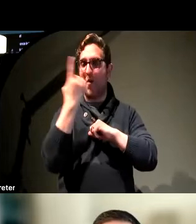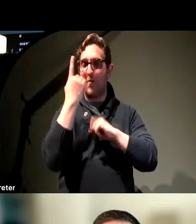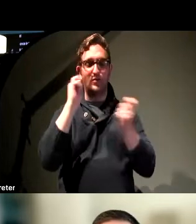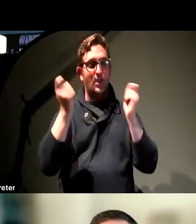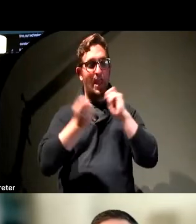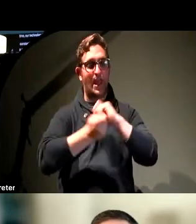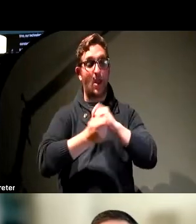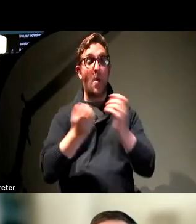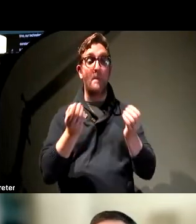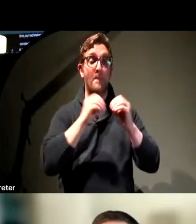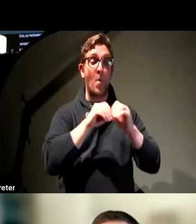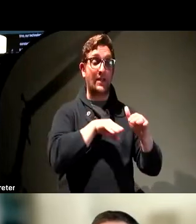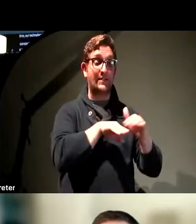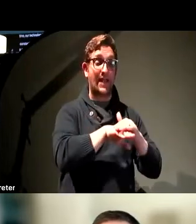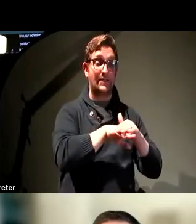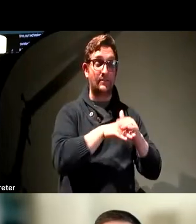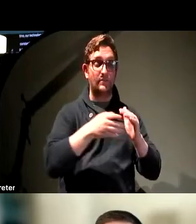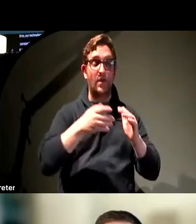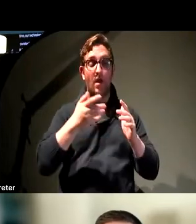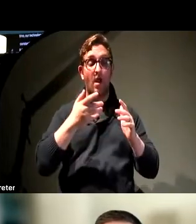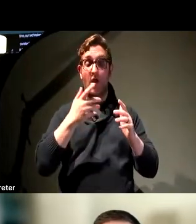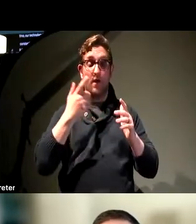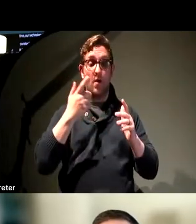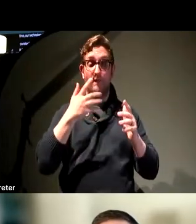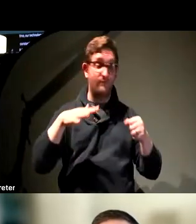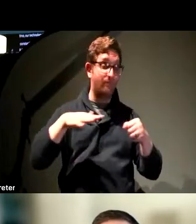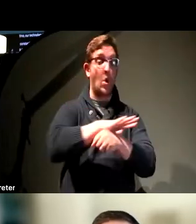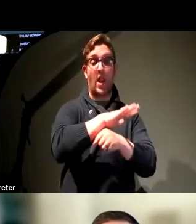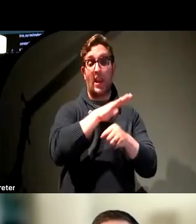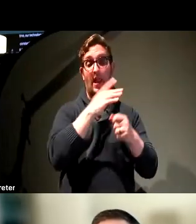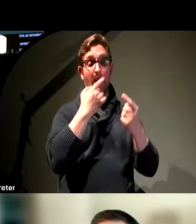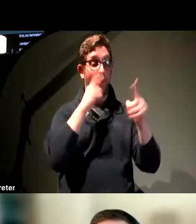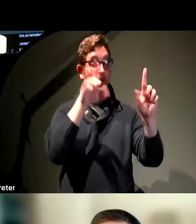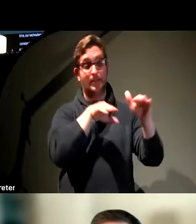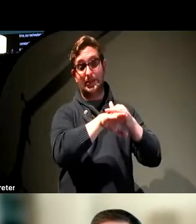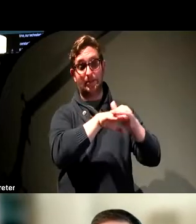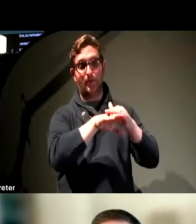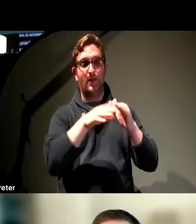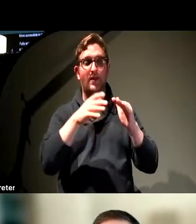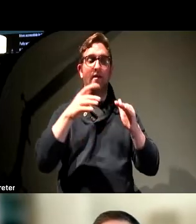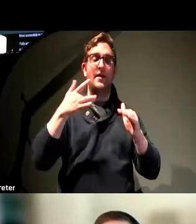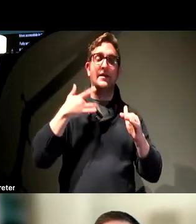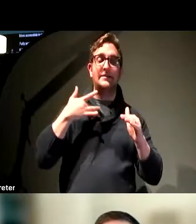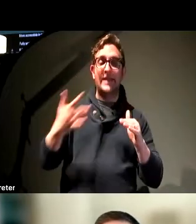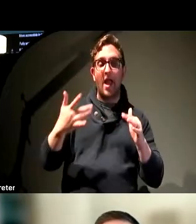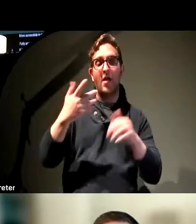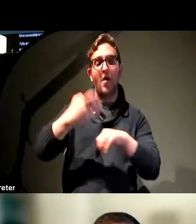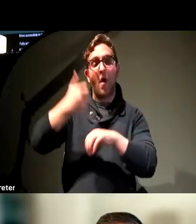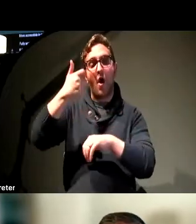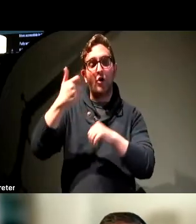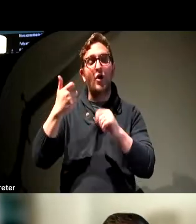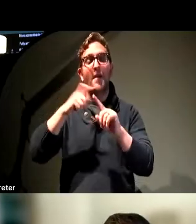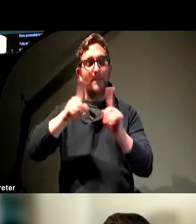achievable. Fully accessible might be a possible thing to do in the digital space, but I will say that it's usually not. And it can